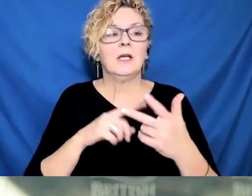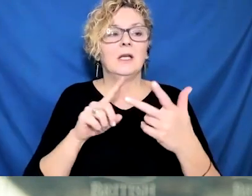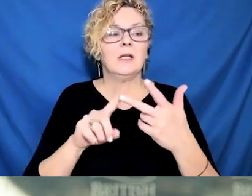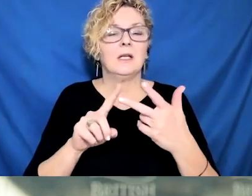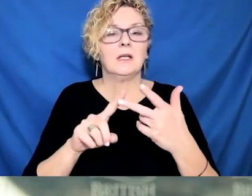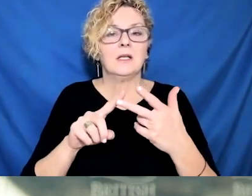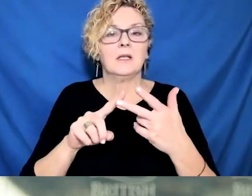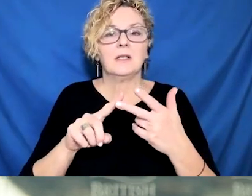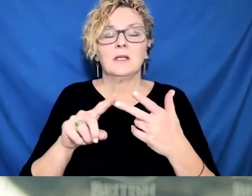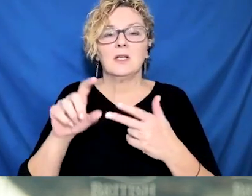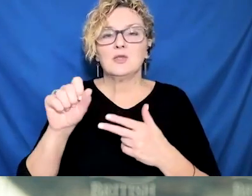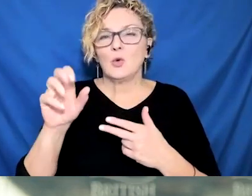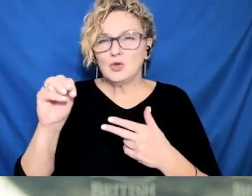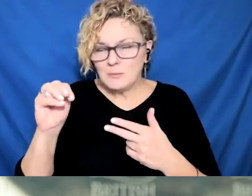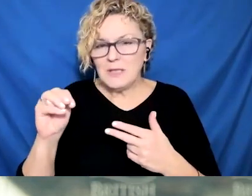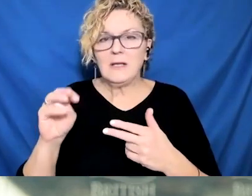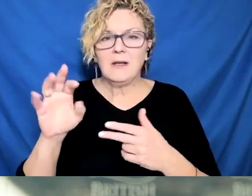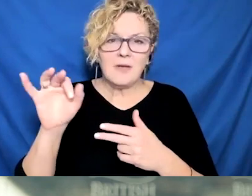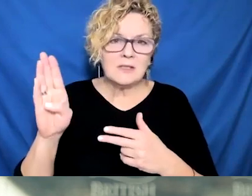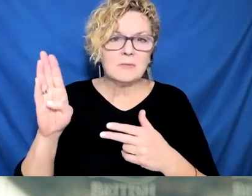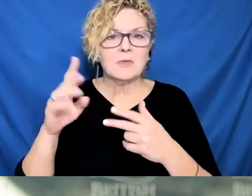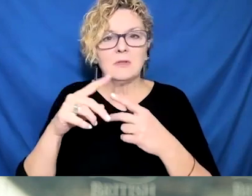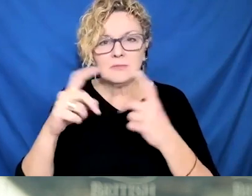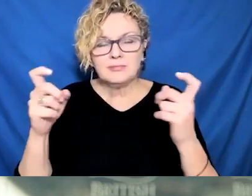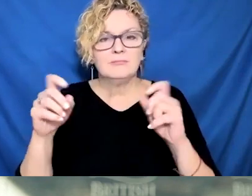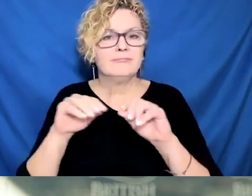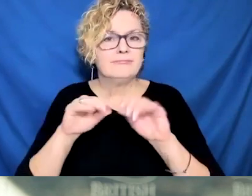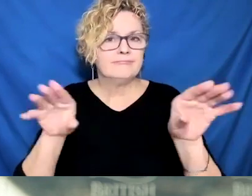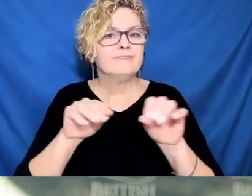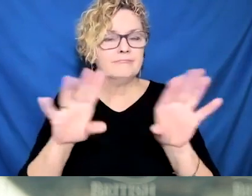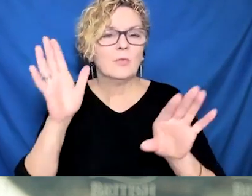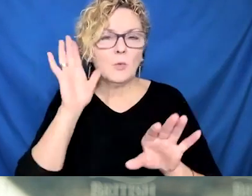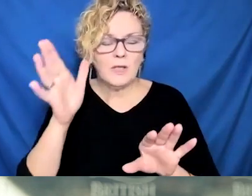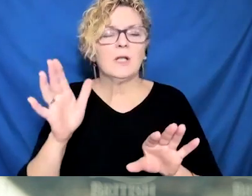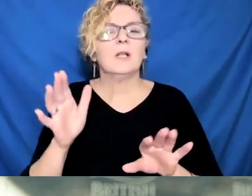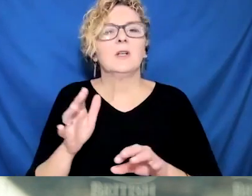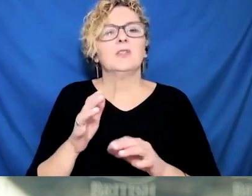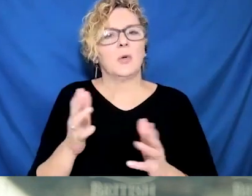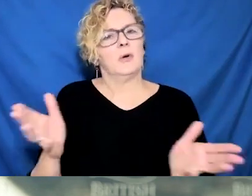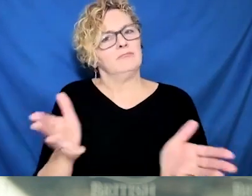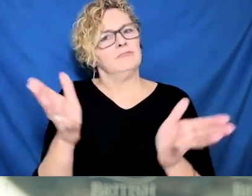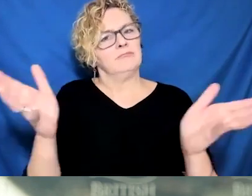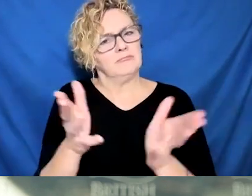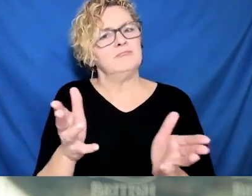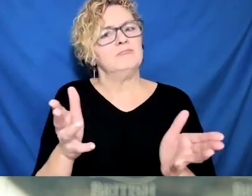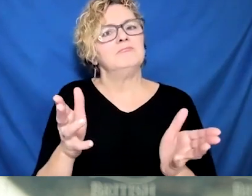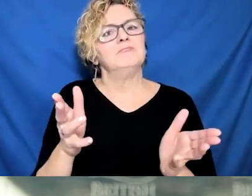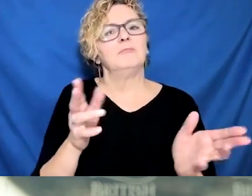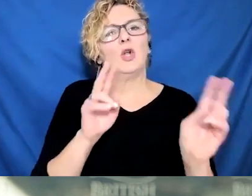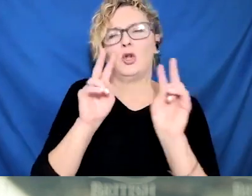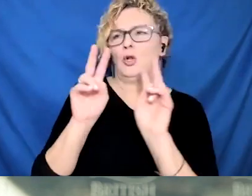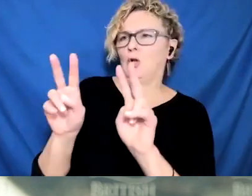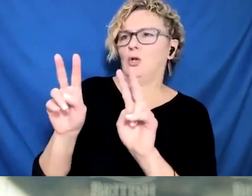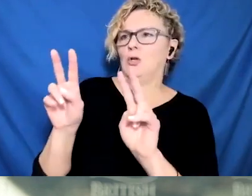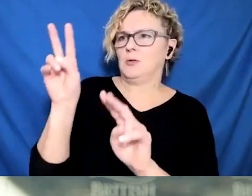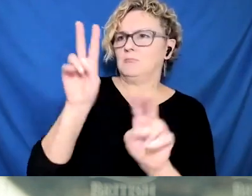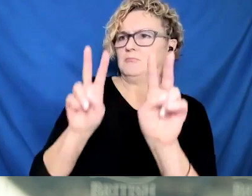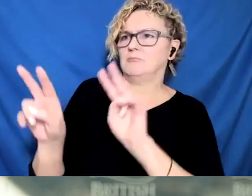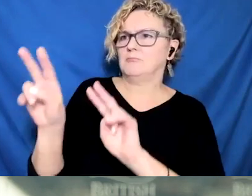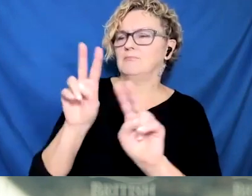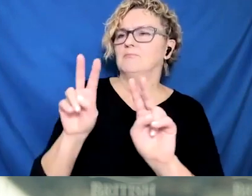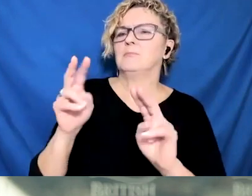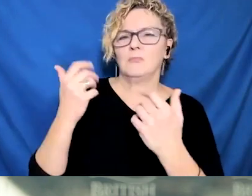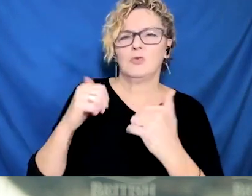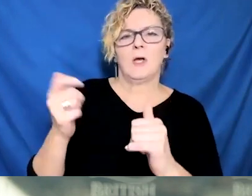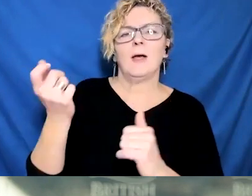still in BC who've been invited to be vaccinated, who are clinically vulnerable, who are over 70 or over 65 or over 60 with higher